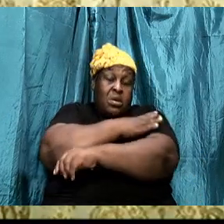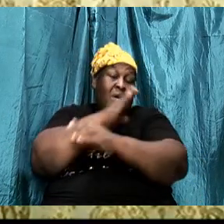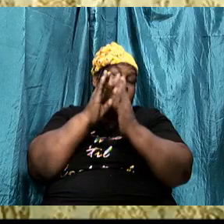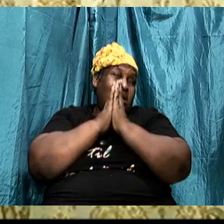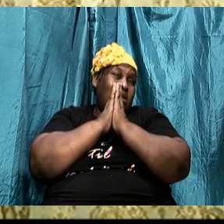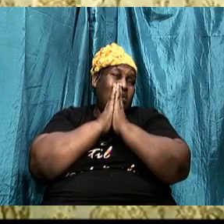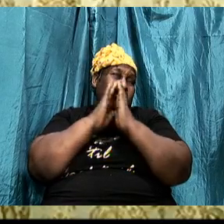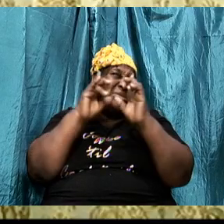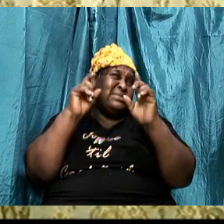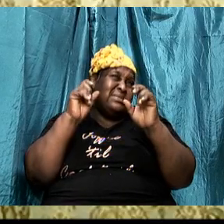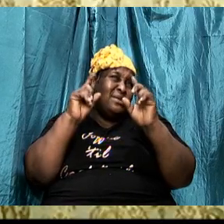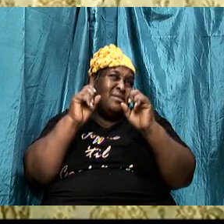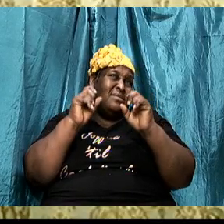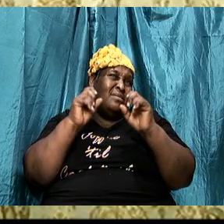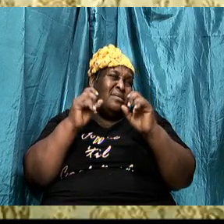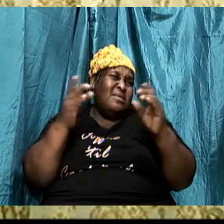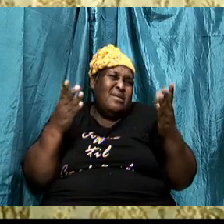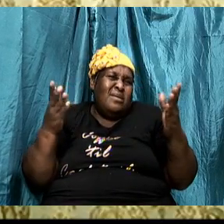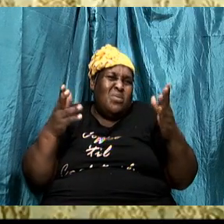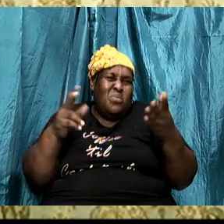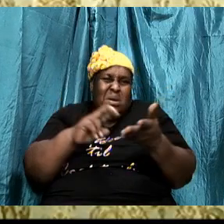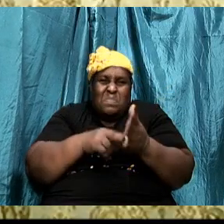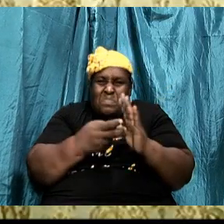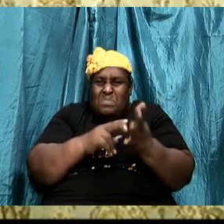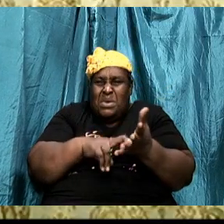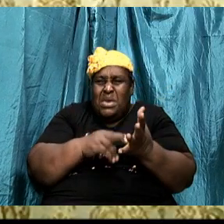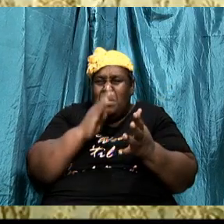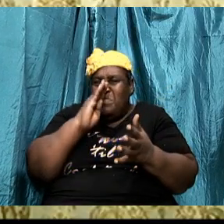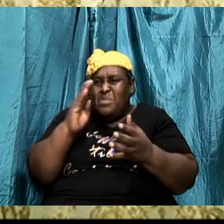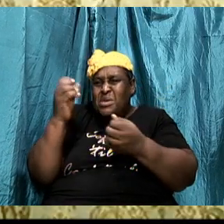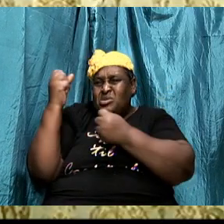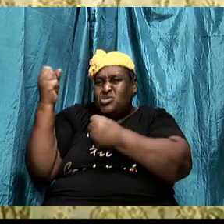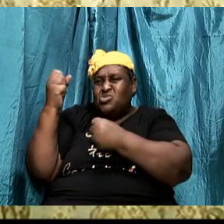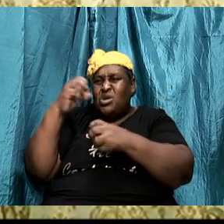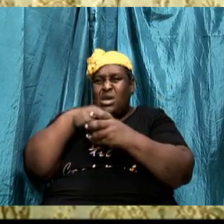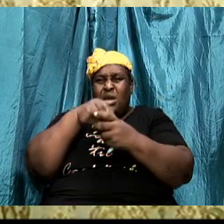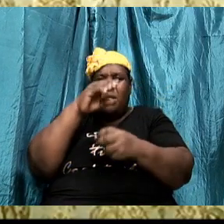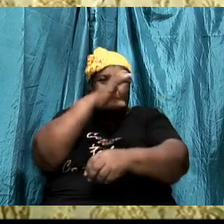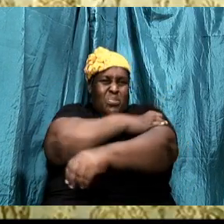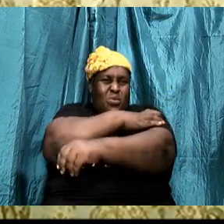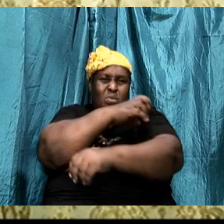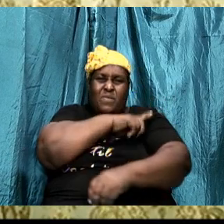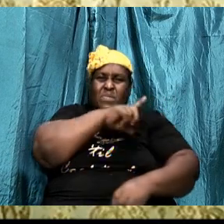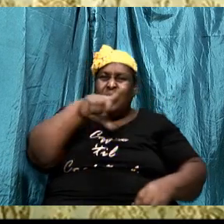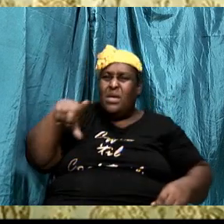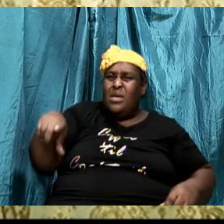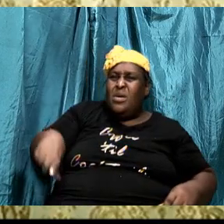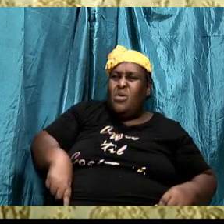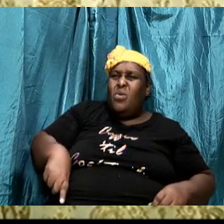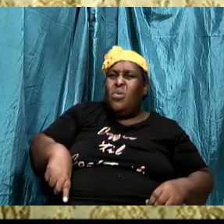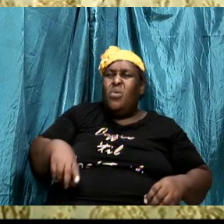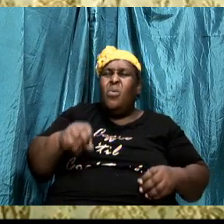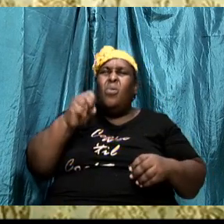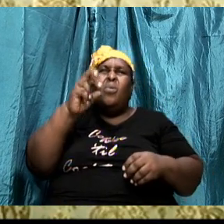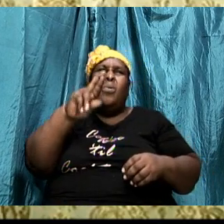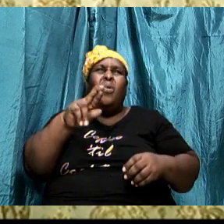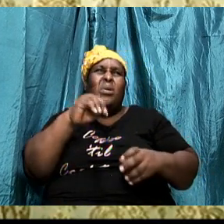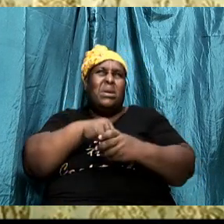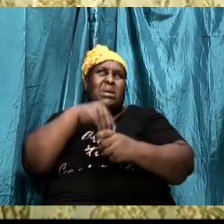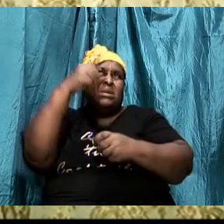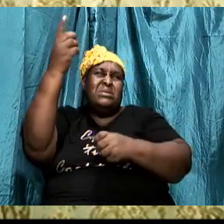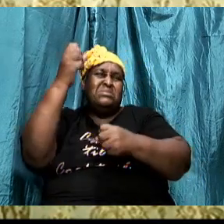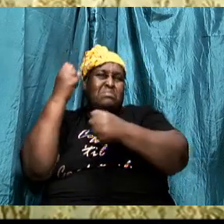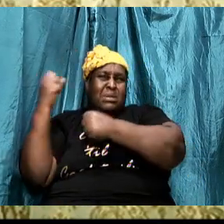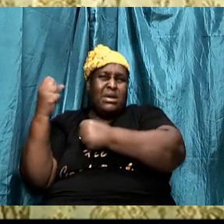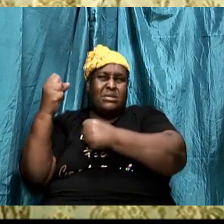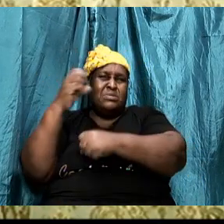it mean to be strong in the power of the Lord and in his mighty power? The